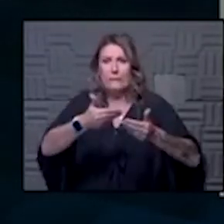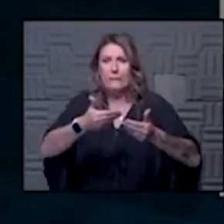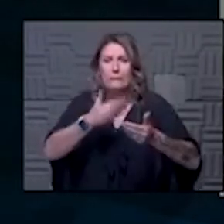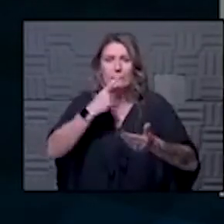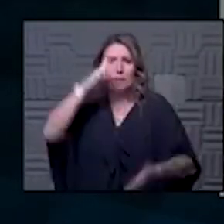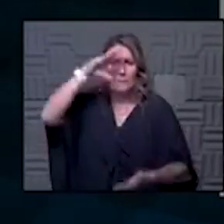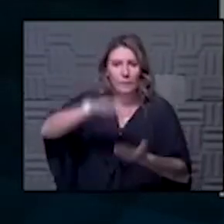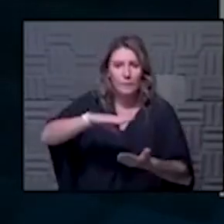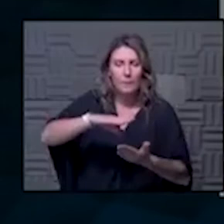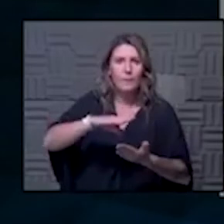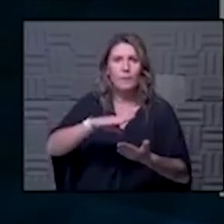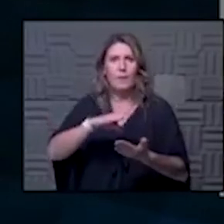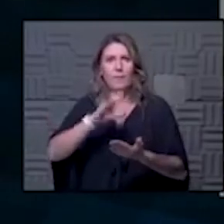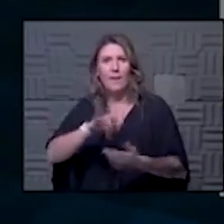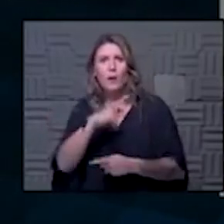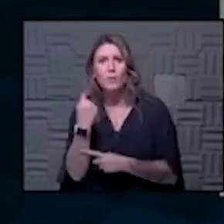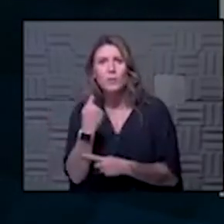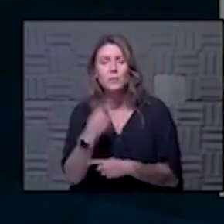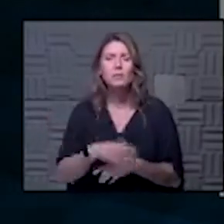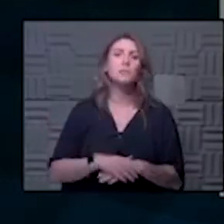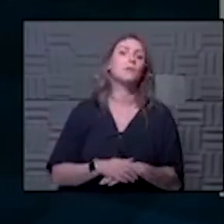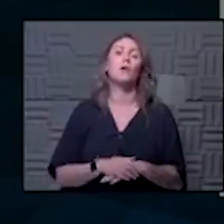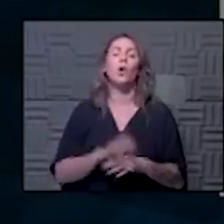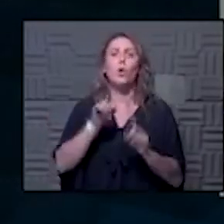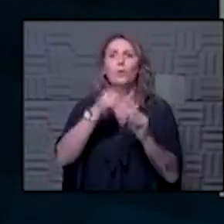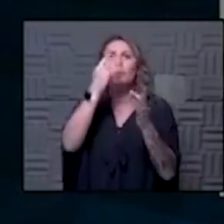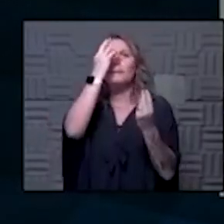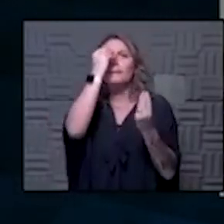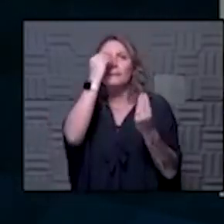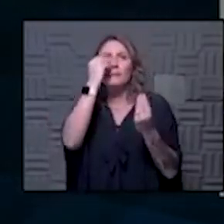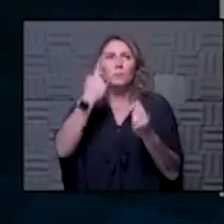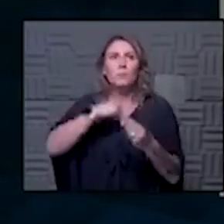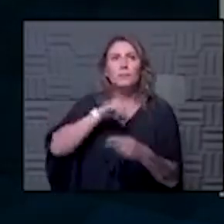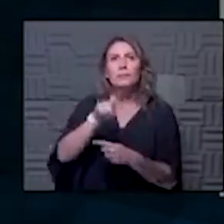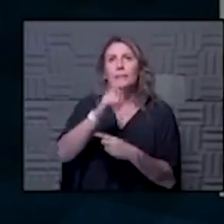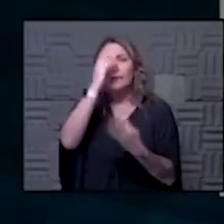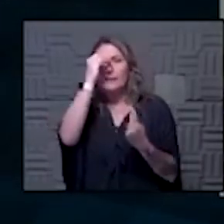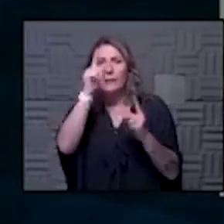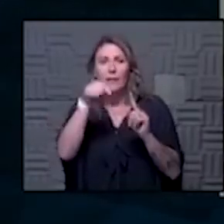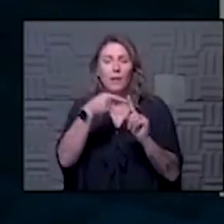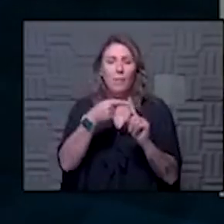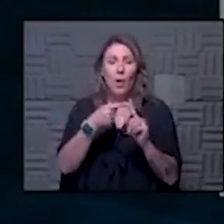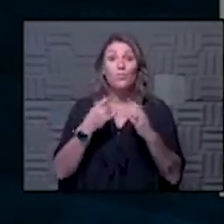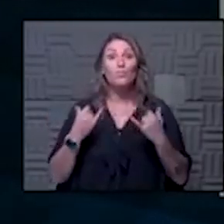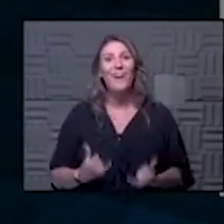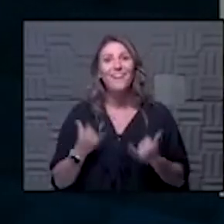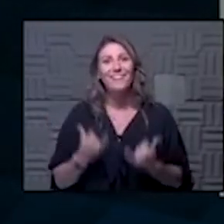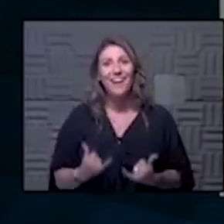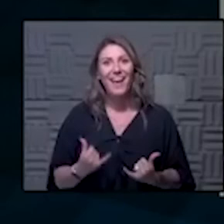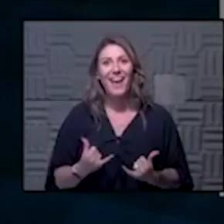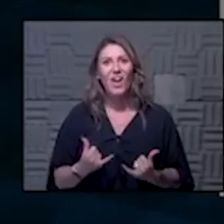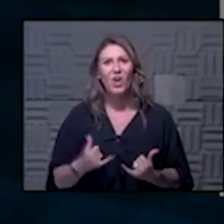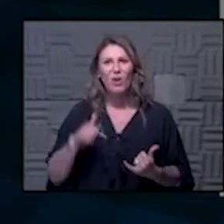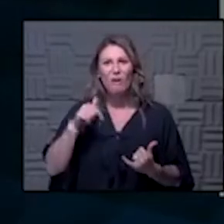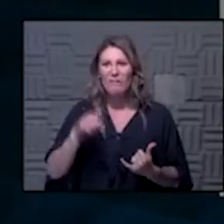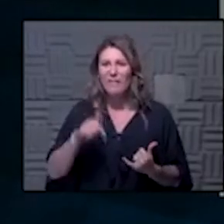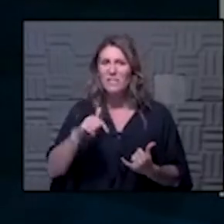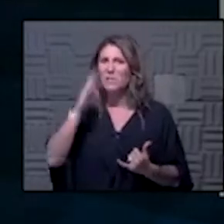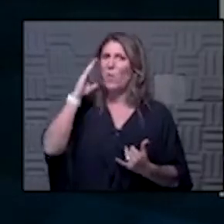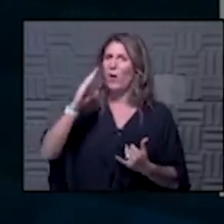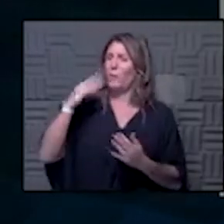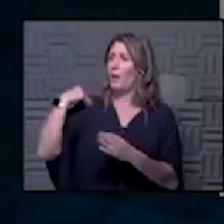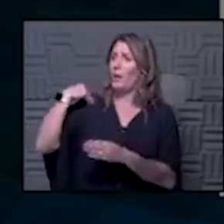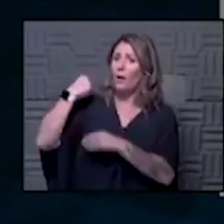mitigate risk and as we're thinking about this i think we should think about that right now that this is a legacy that's forming